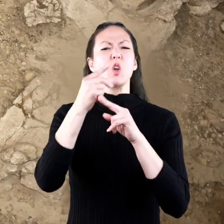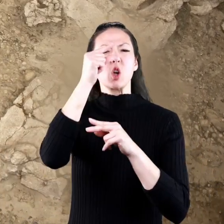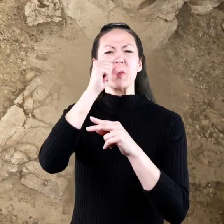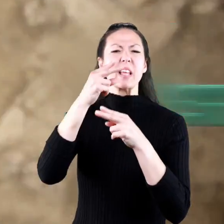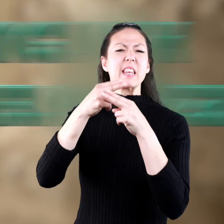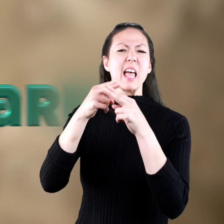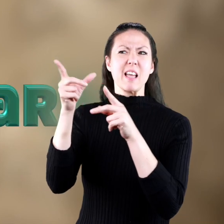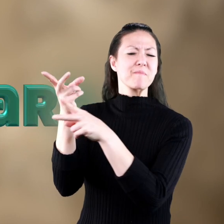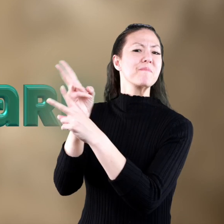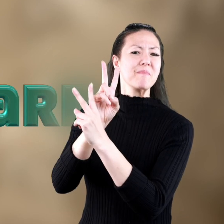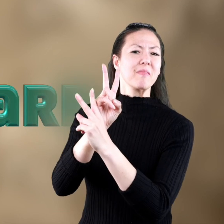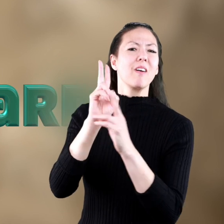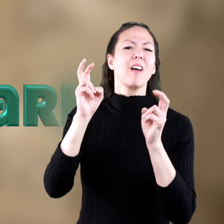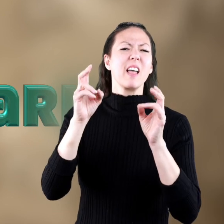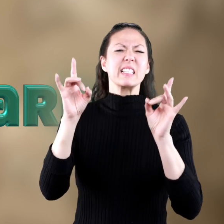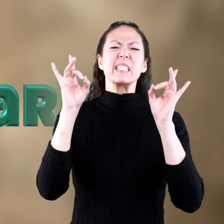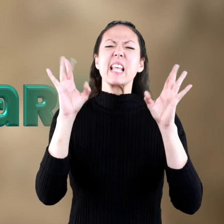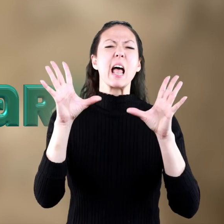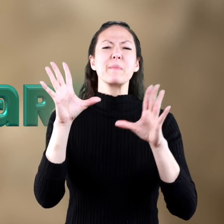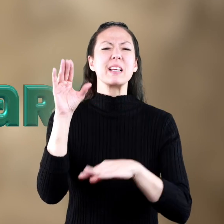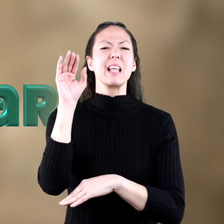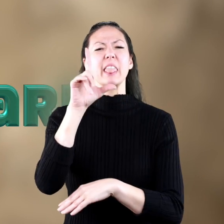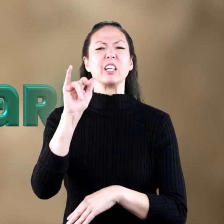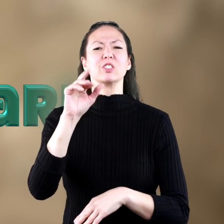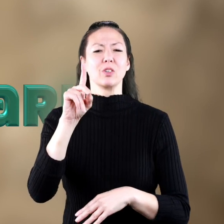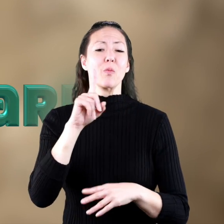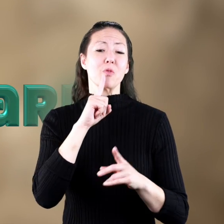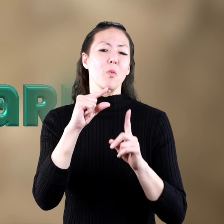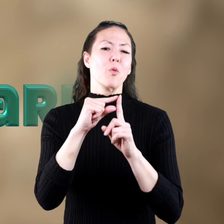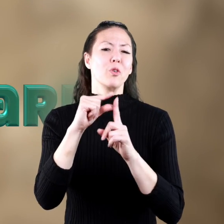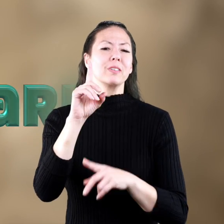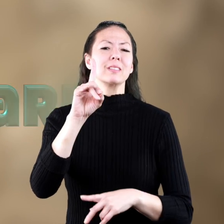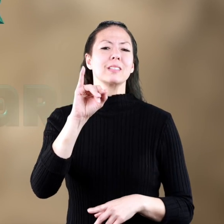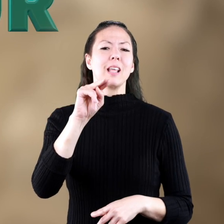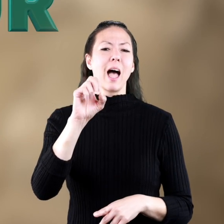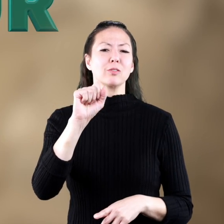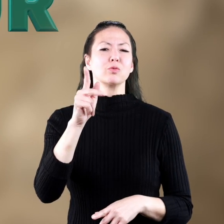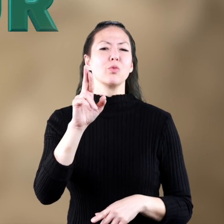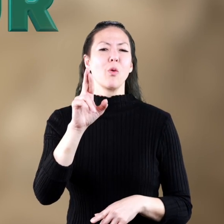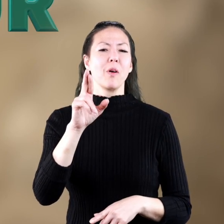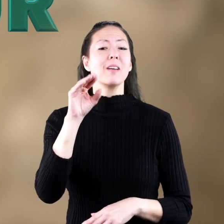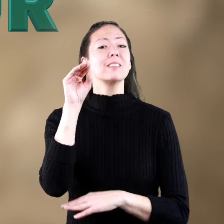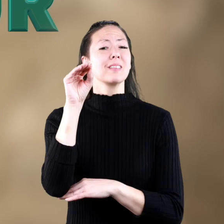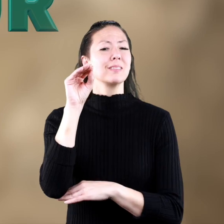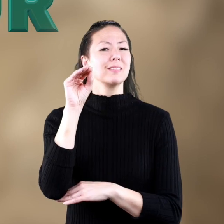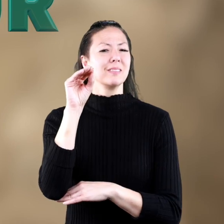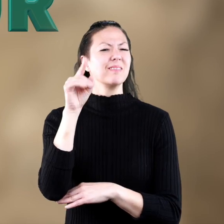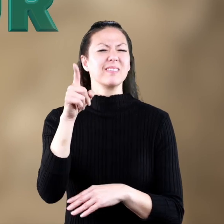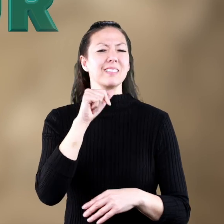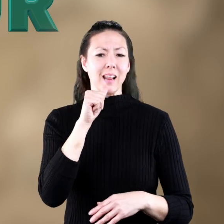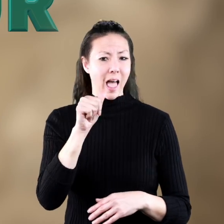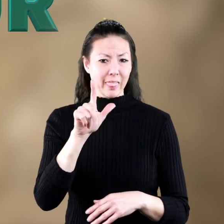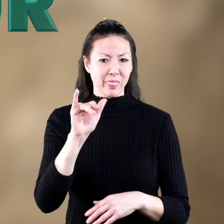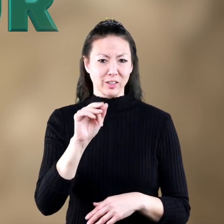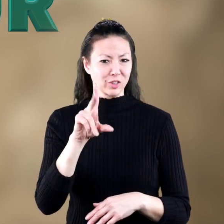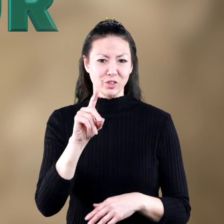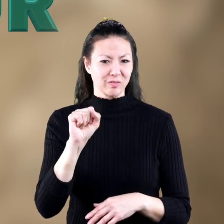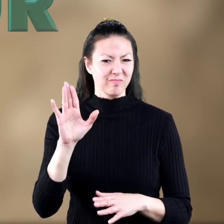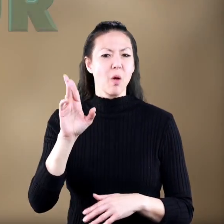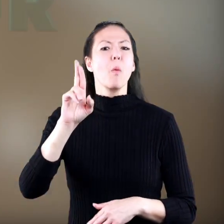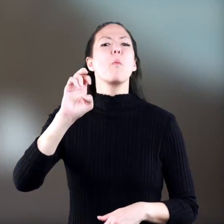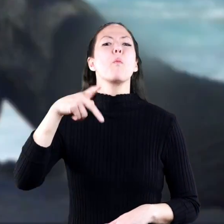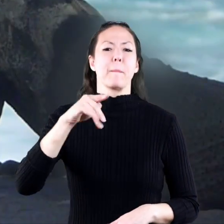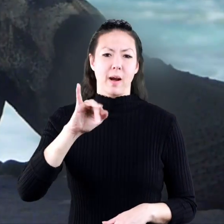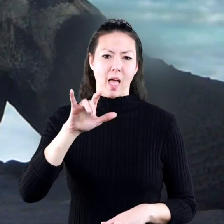he named it for the greek word meaning terrible lizard the word is dinosaur and although dinosaurs were not